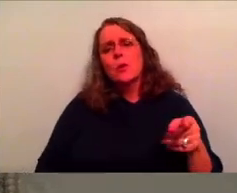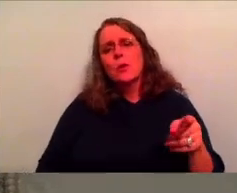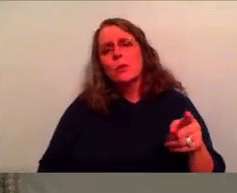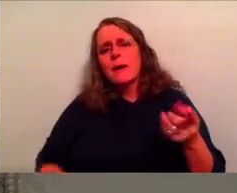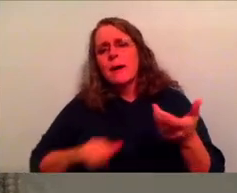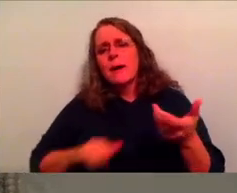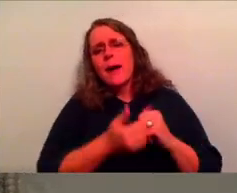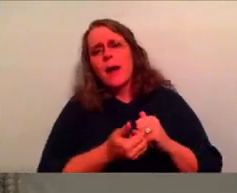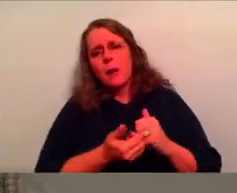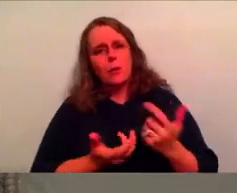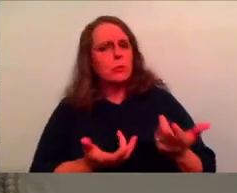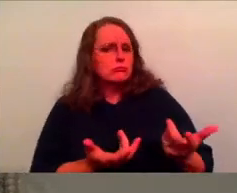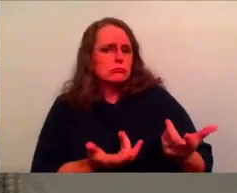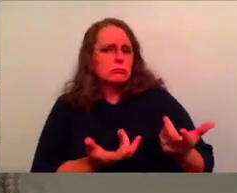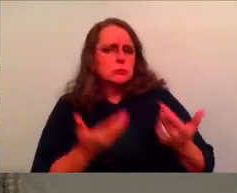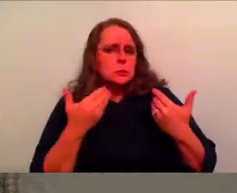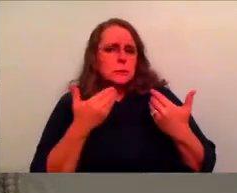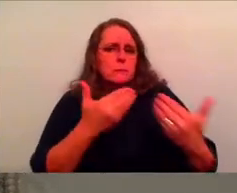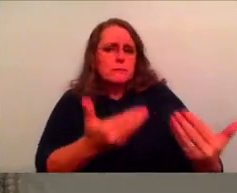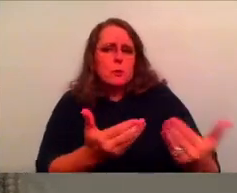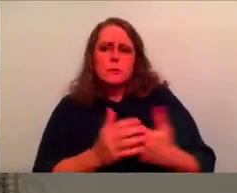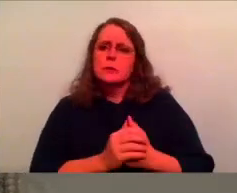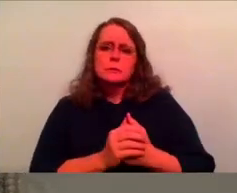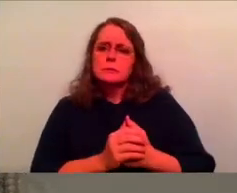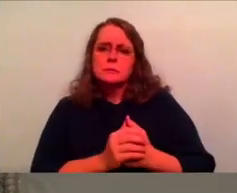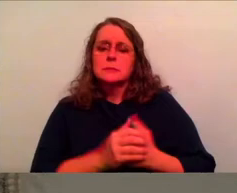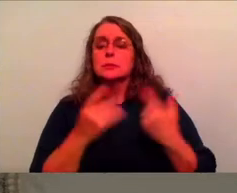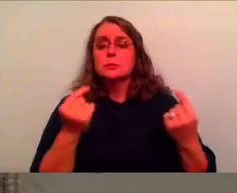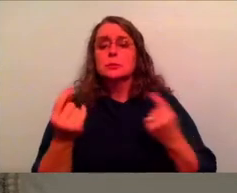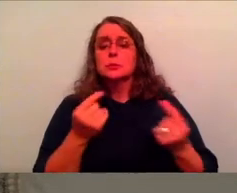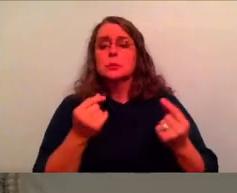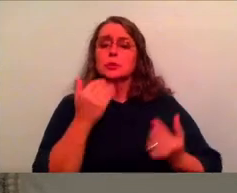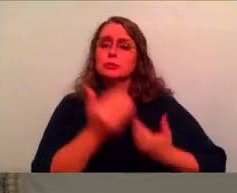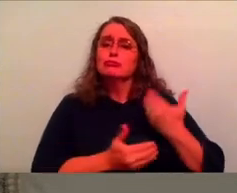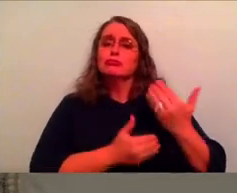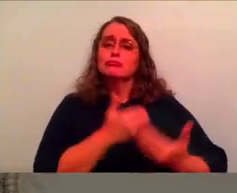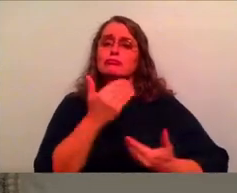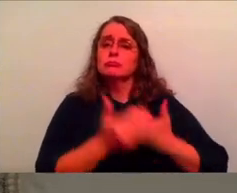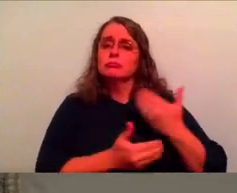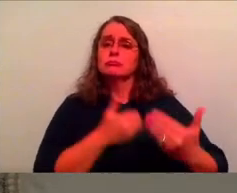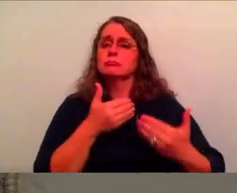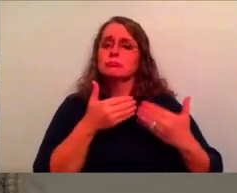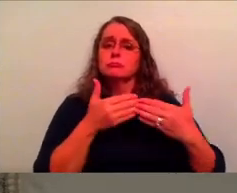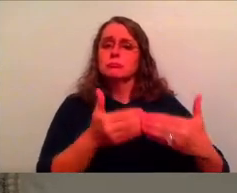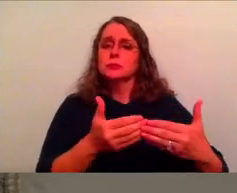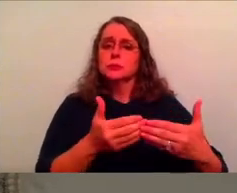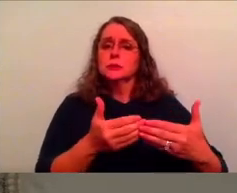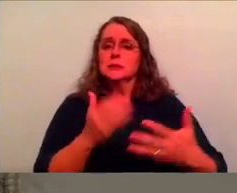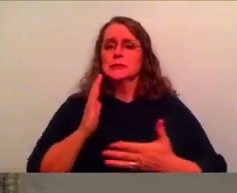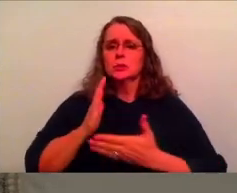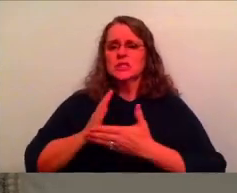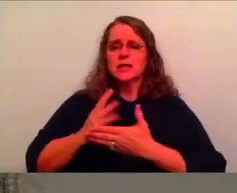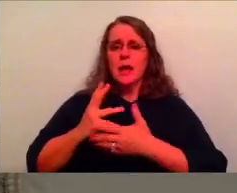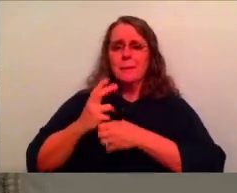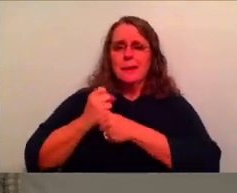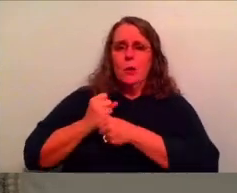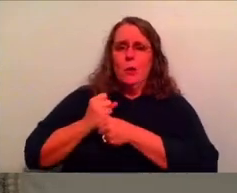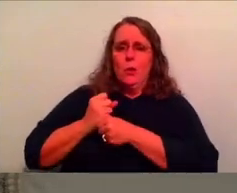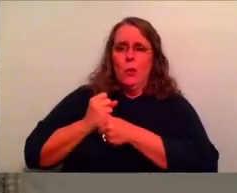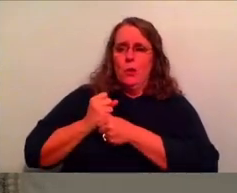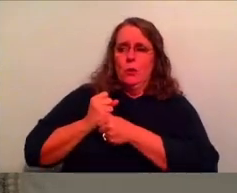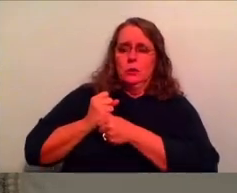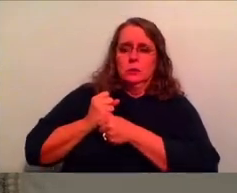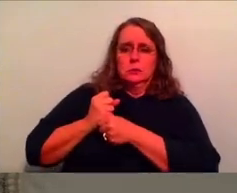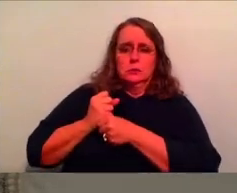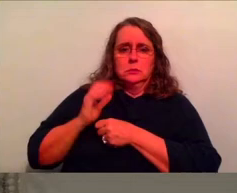forward though? How, what steps can we take to actually move forward from this clinging, from this, this idea of, of